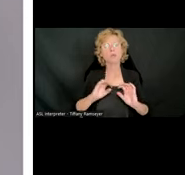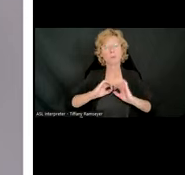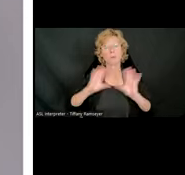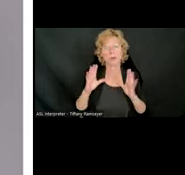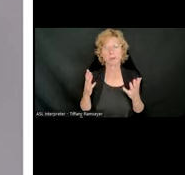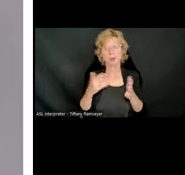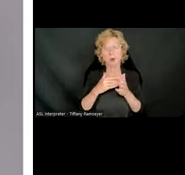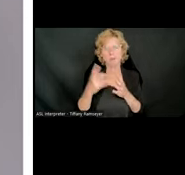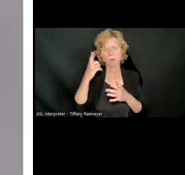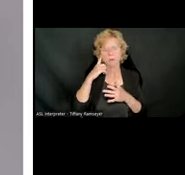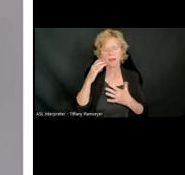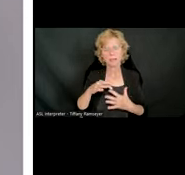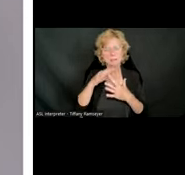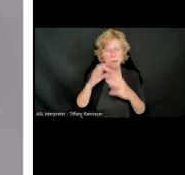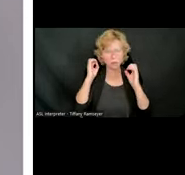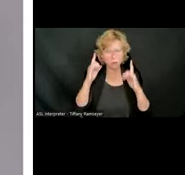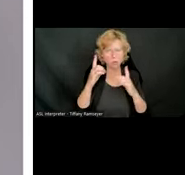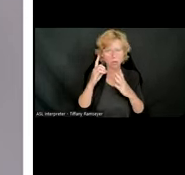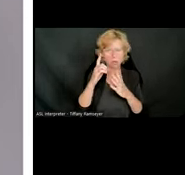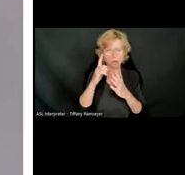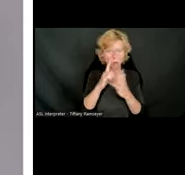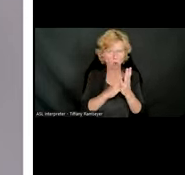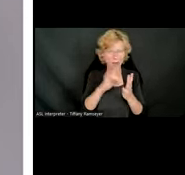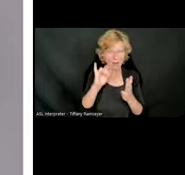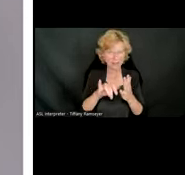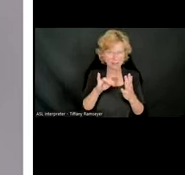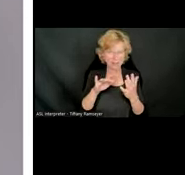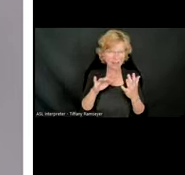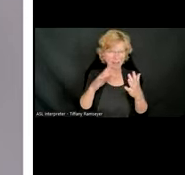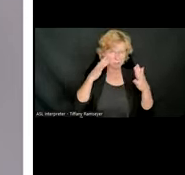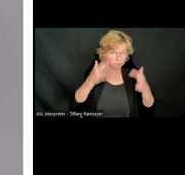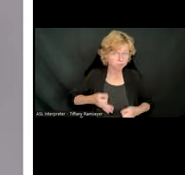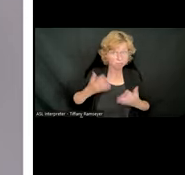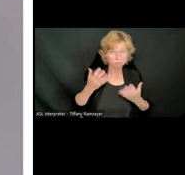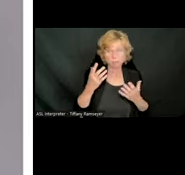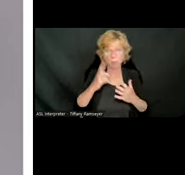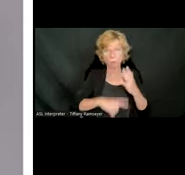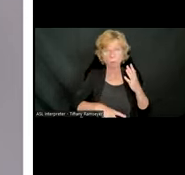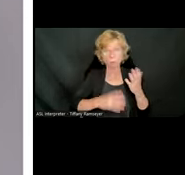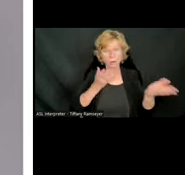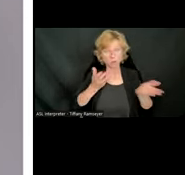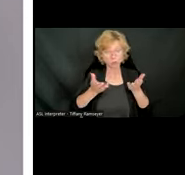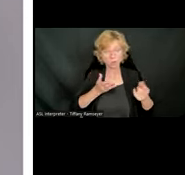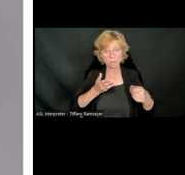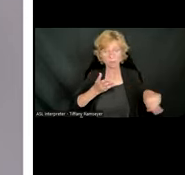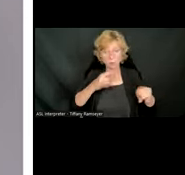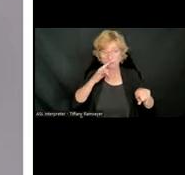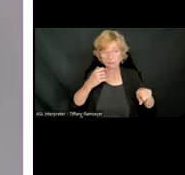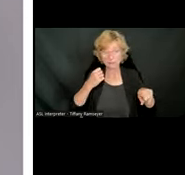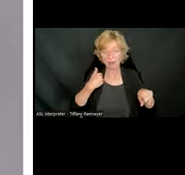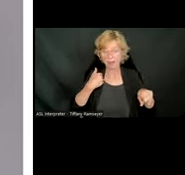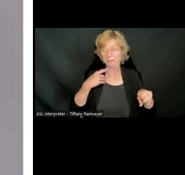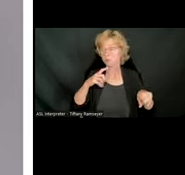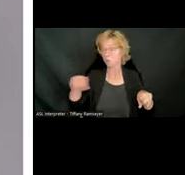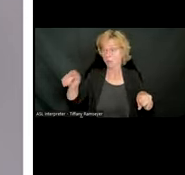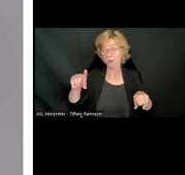special education law as a dictator for what services kids can and cannot have, Bookshare operates under copyright law. So while many students may have an